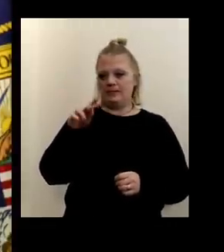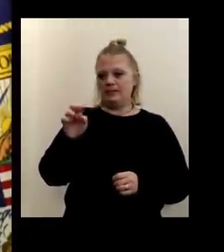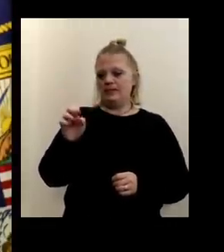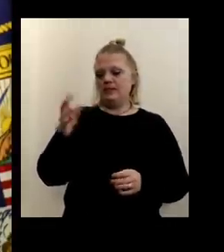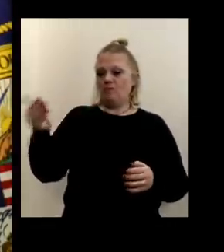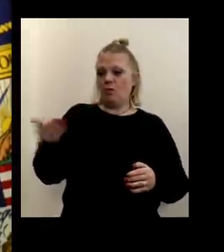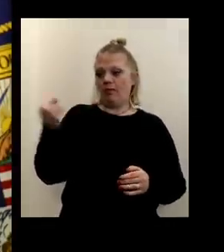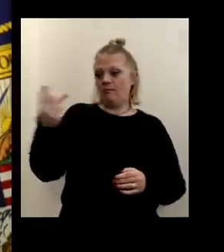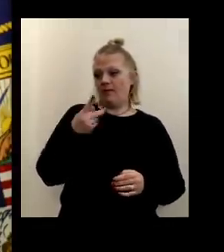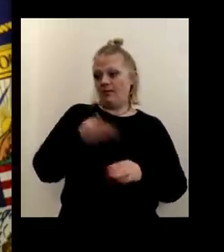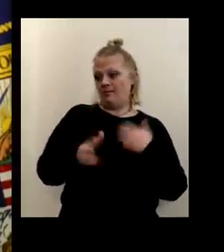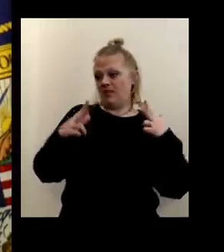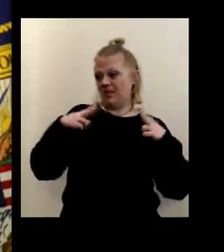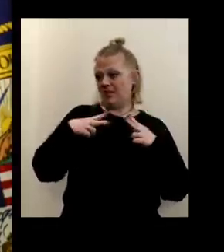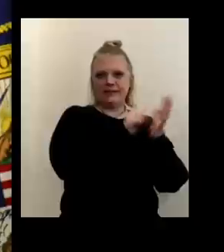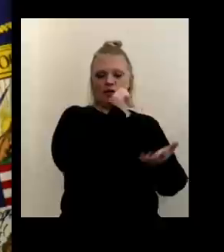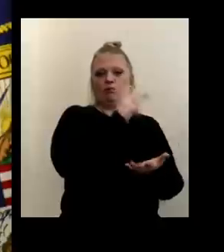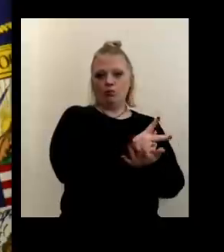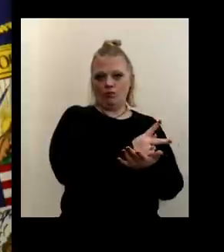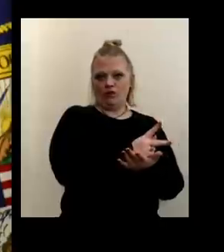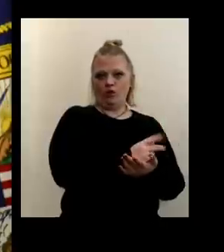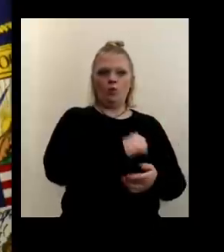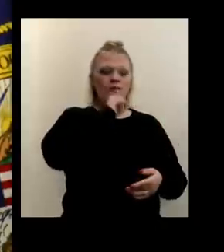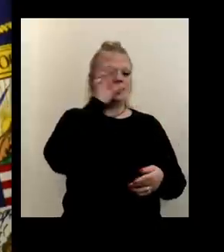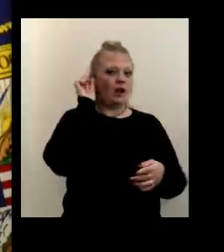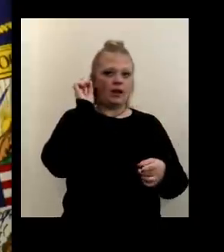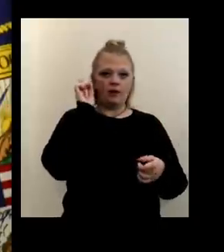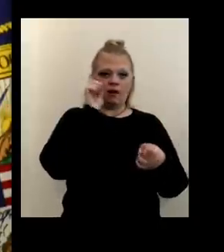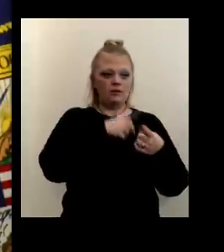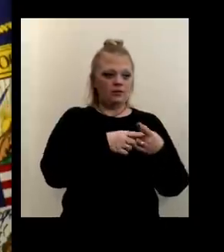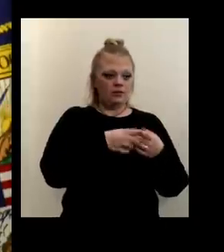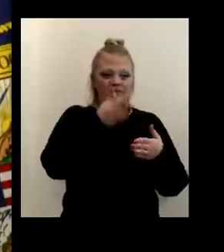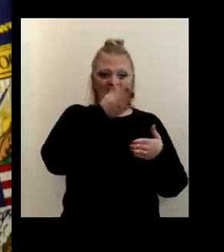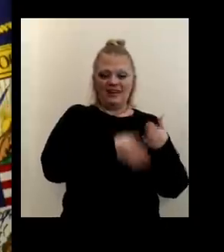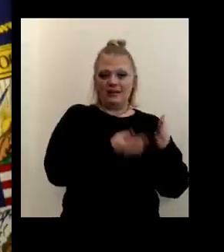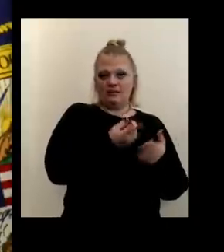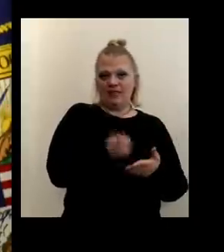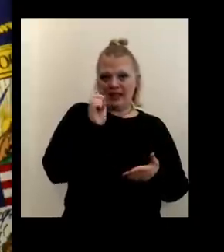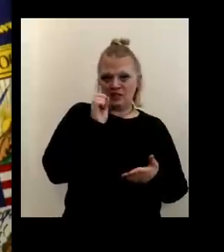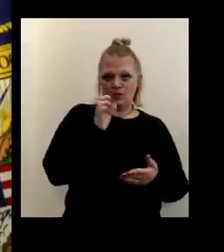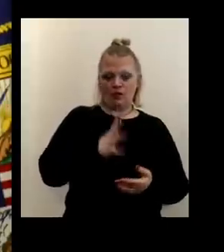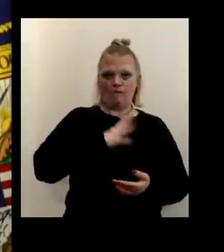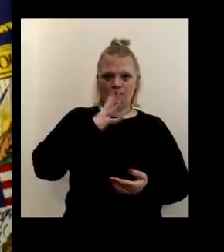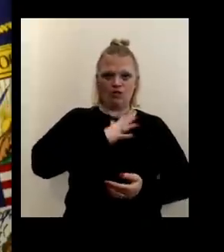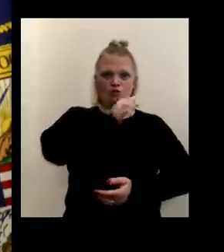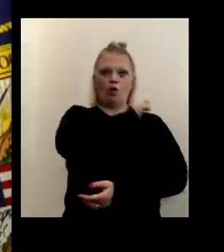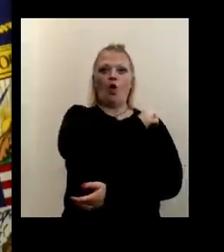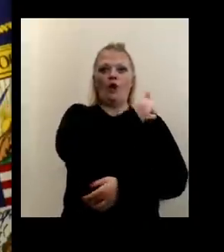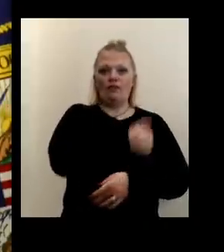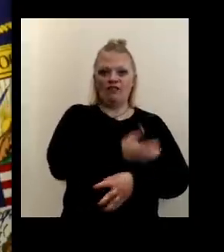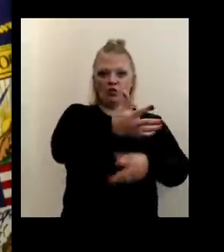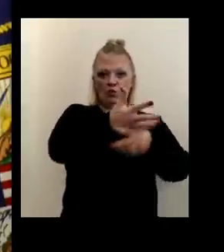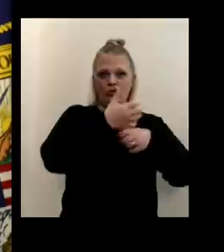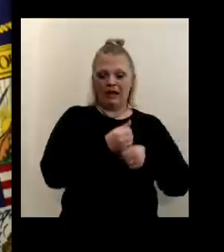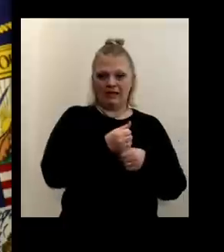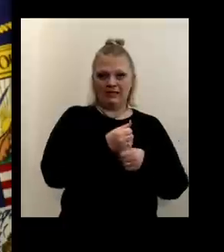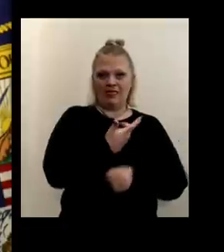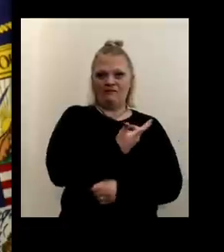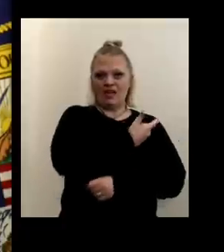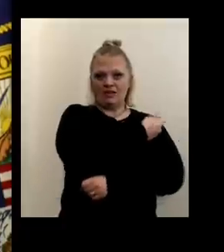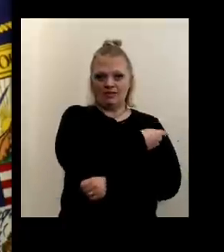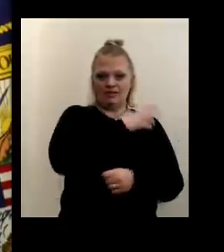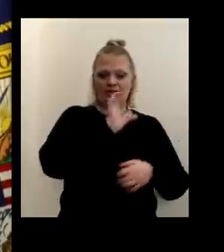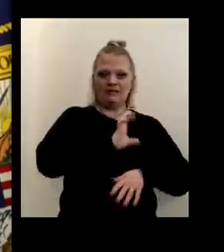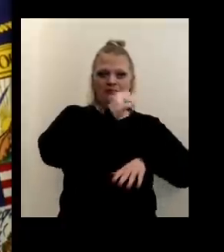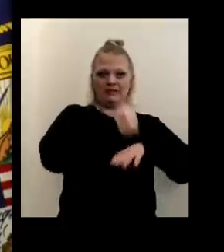vacation this past week in which we were officially authorized to get the vaccine and set up the